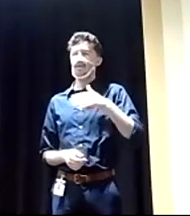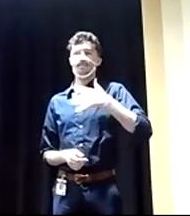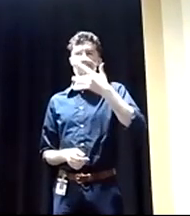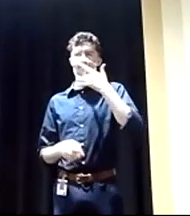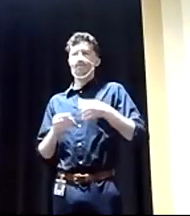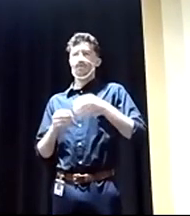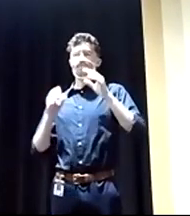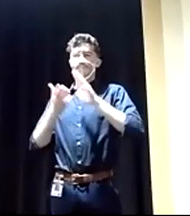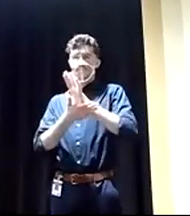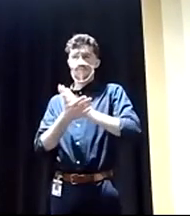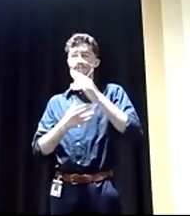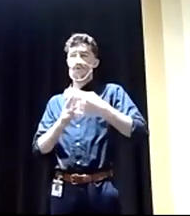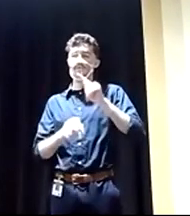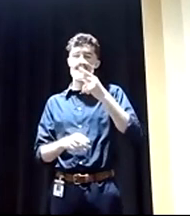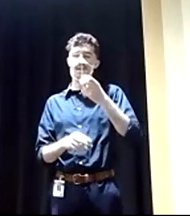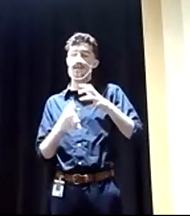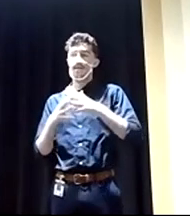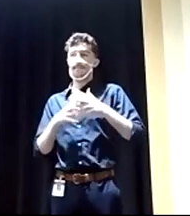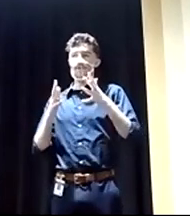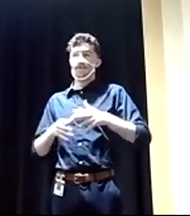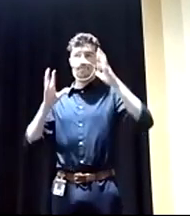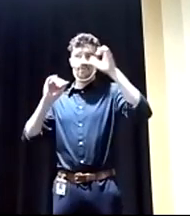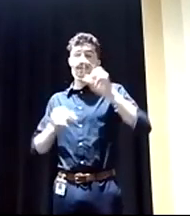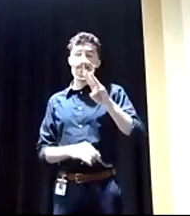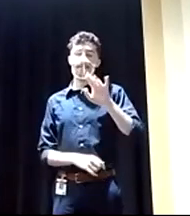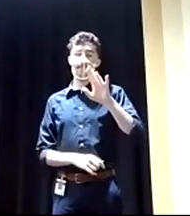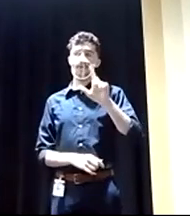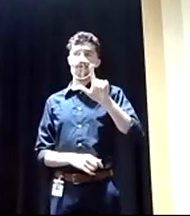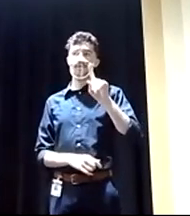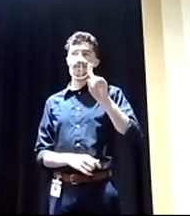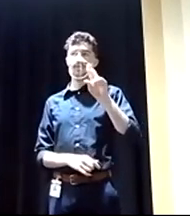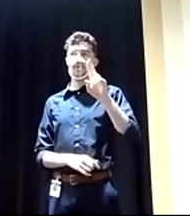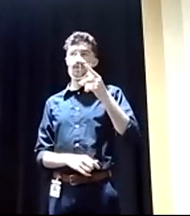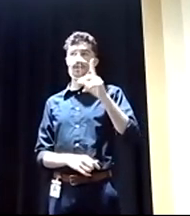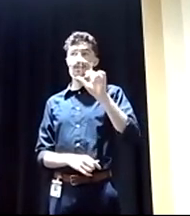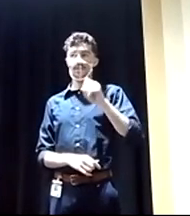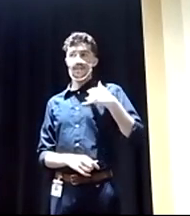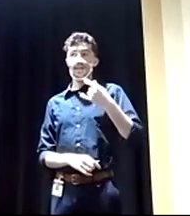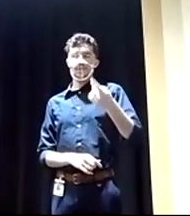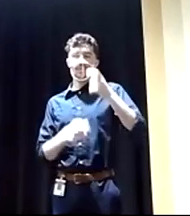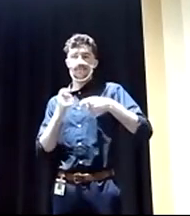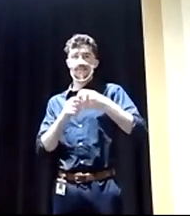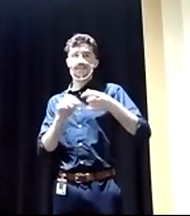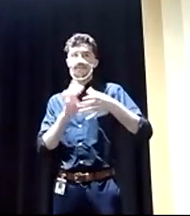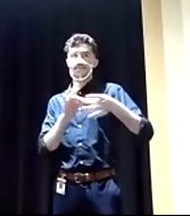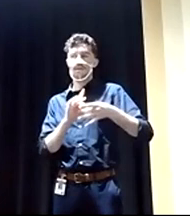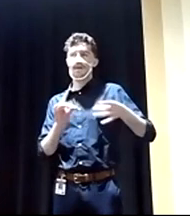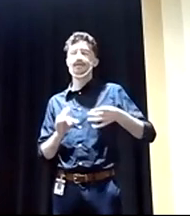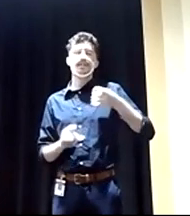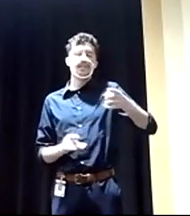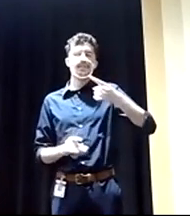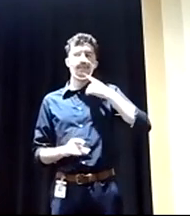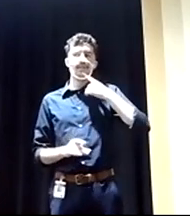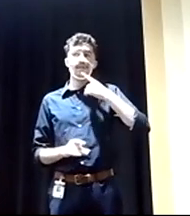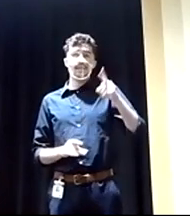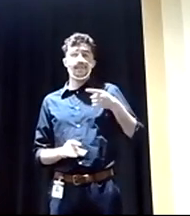president and there's a line that Michael Douglas has and he says they give you somebody to